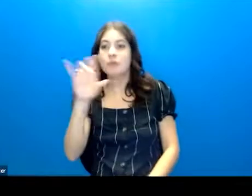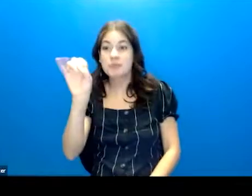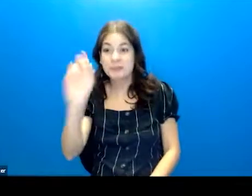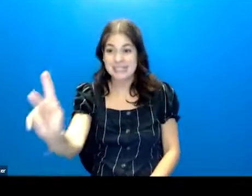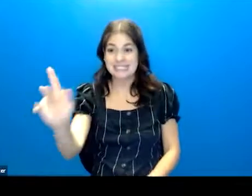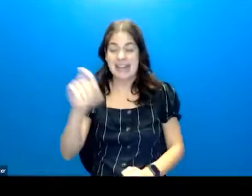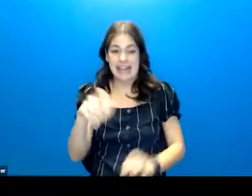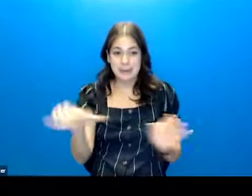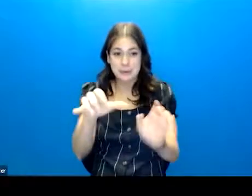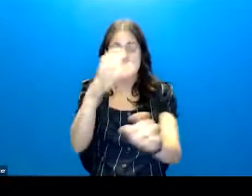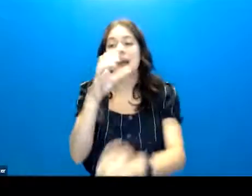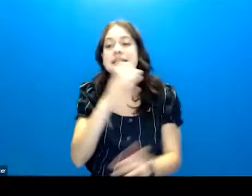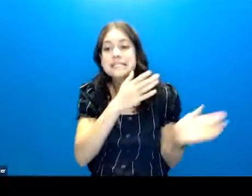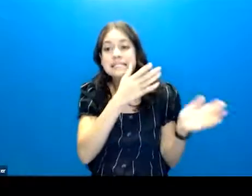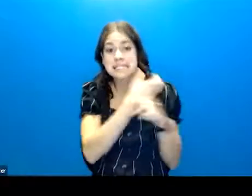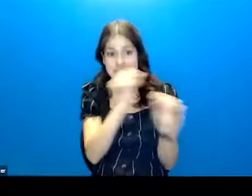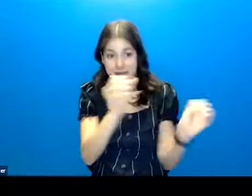I need to do a safety plan.